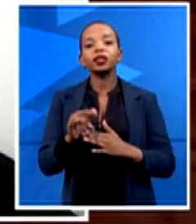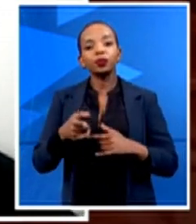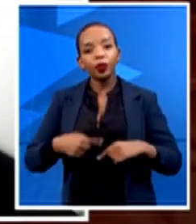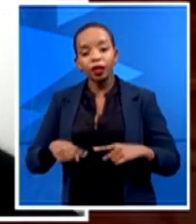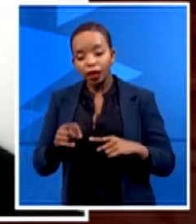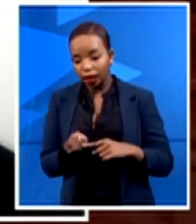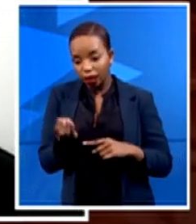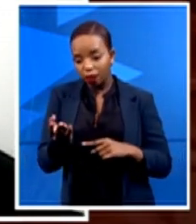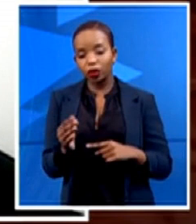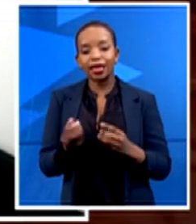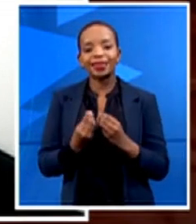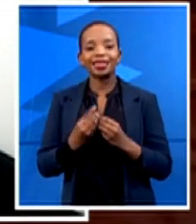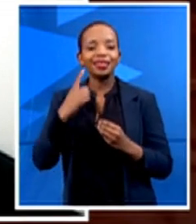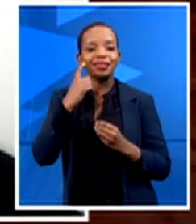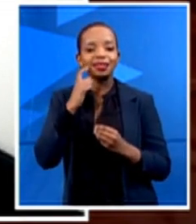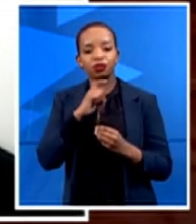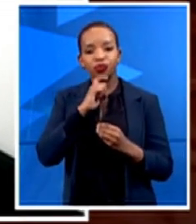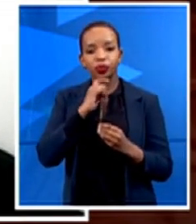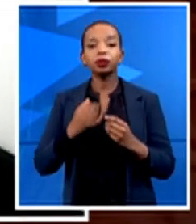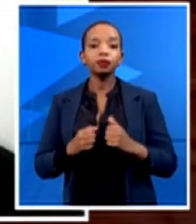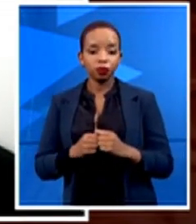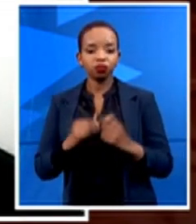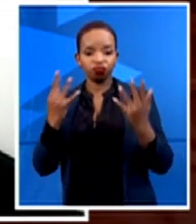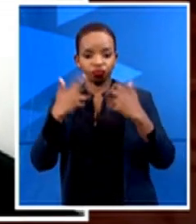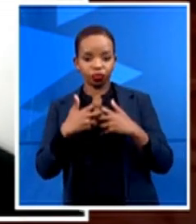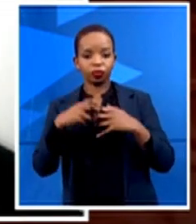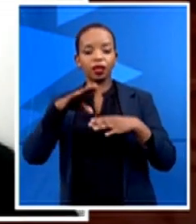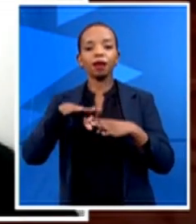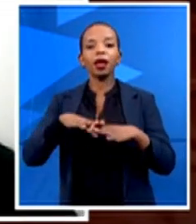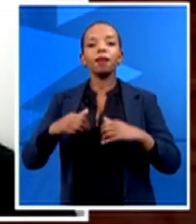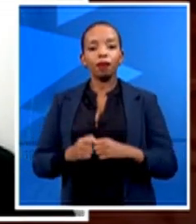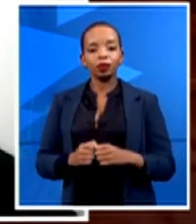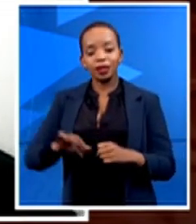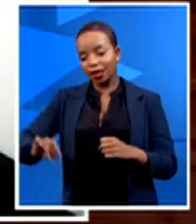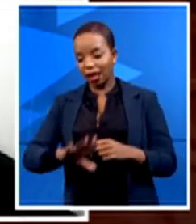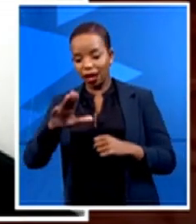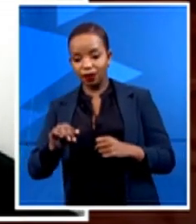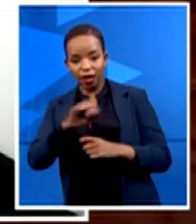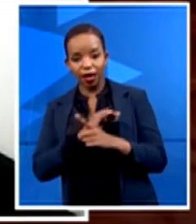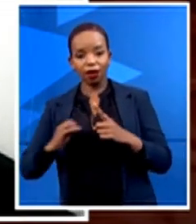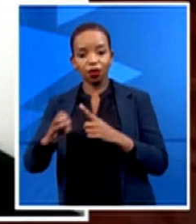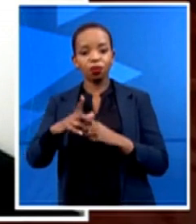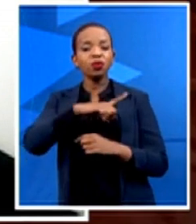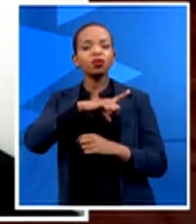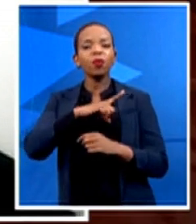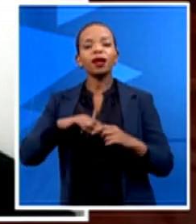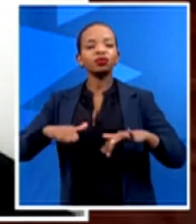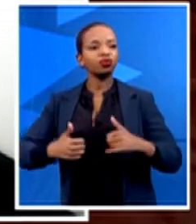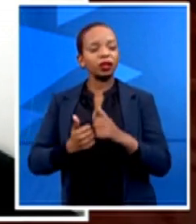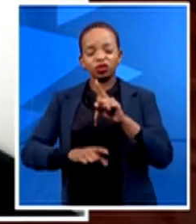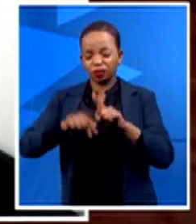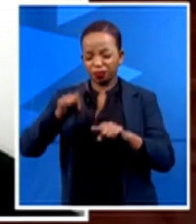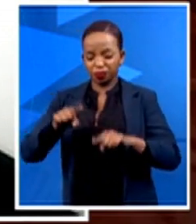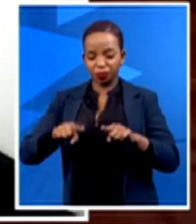purpose in the African environment with its different challenges. There is the opportunity for me. The opportunity